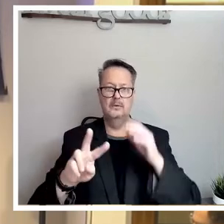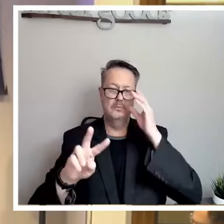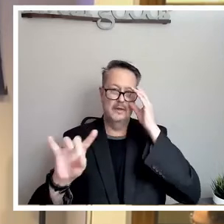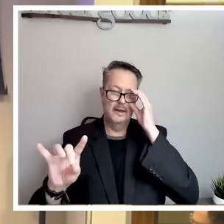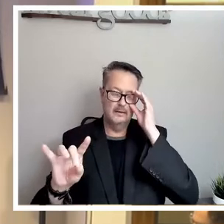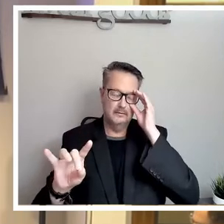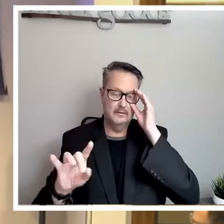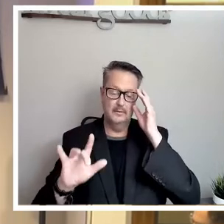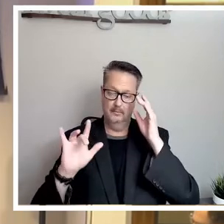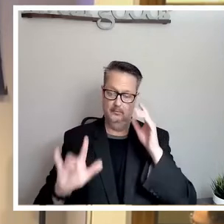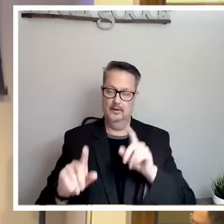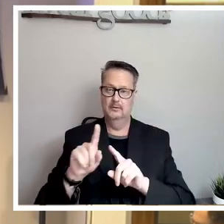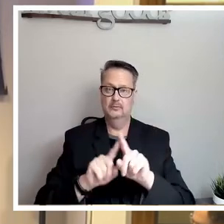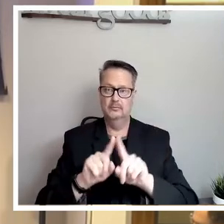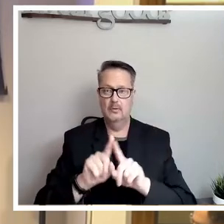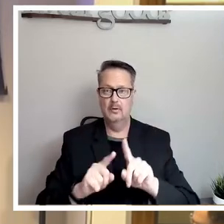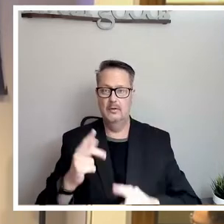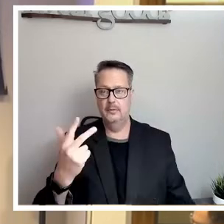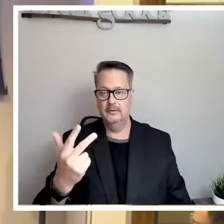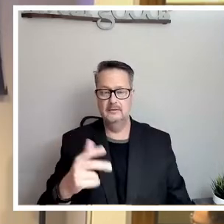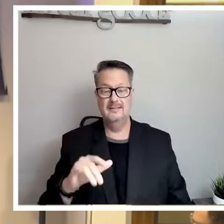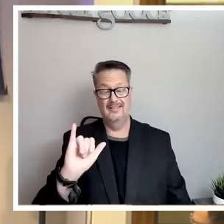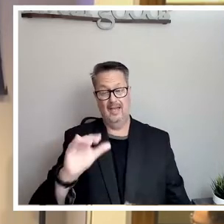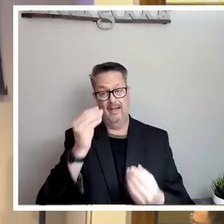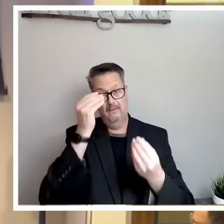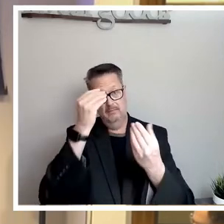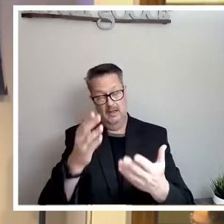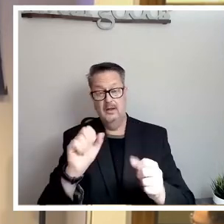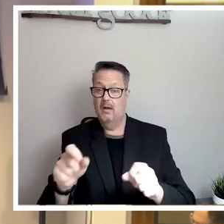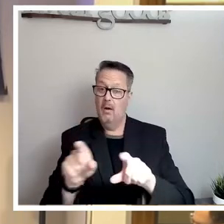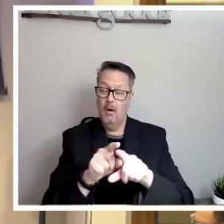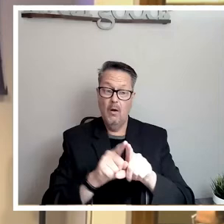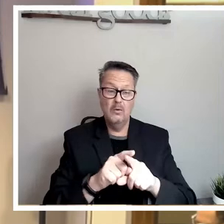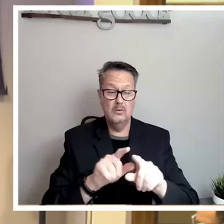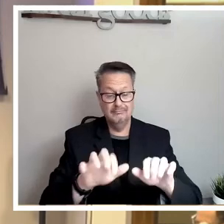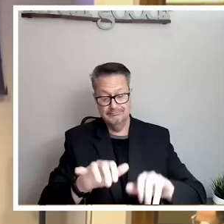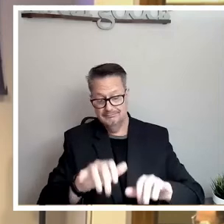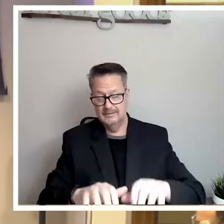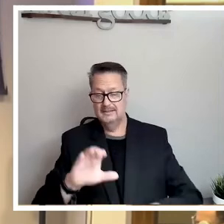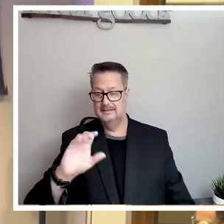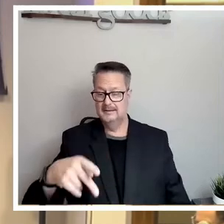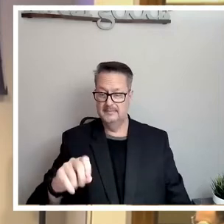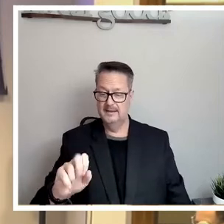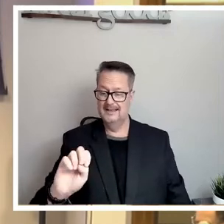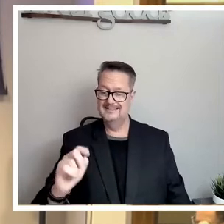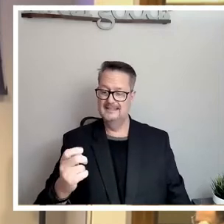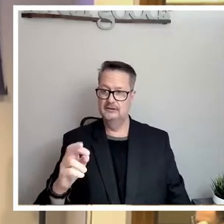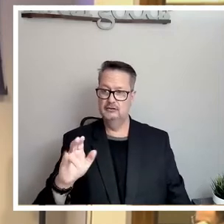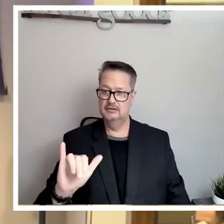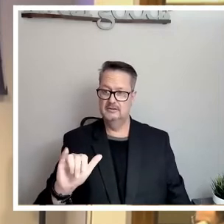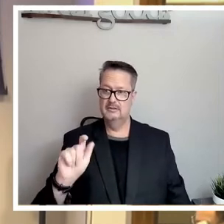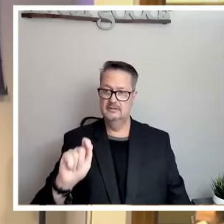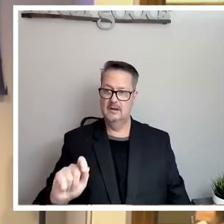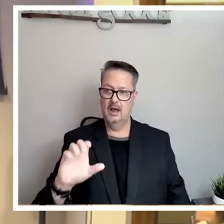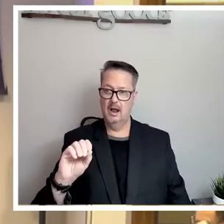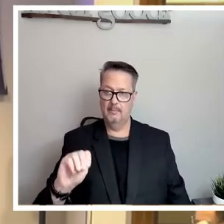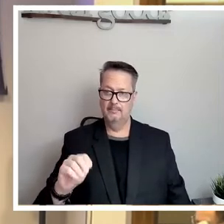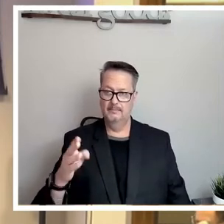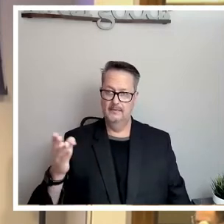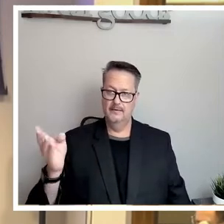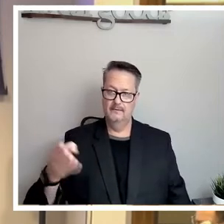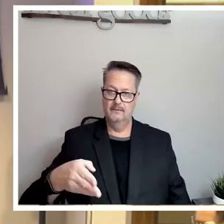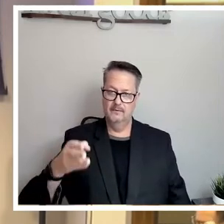then press star 3. This information can also be found at CPSEnergy.com forward slash public